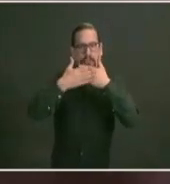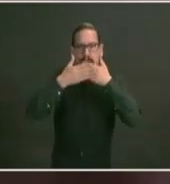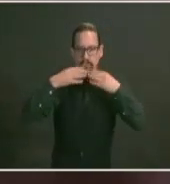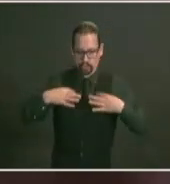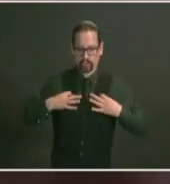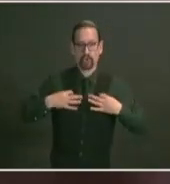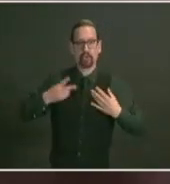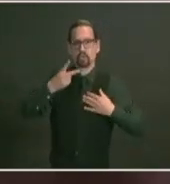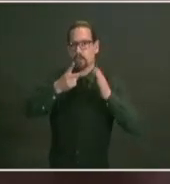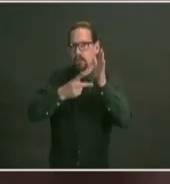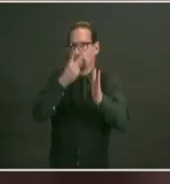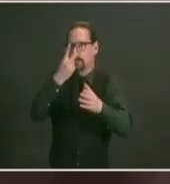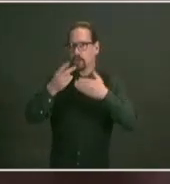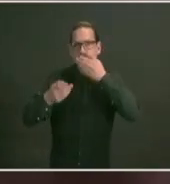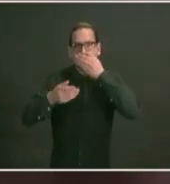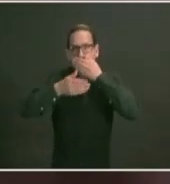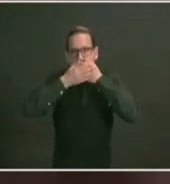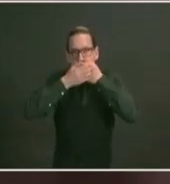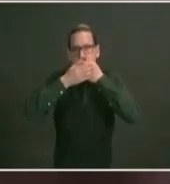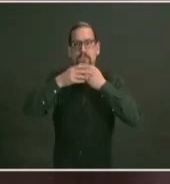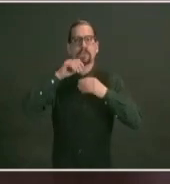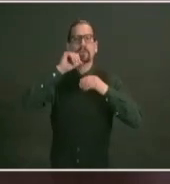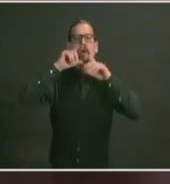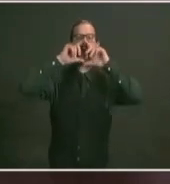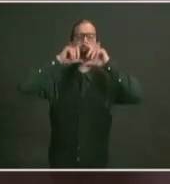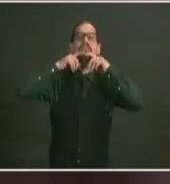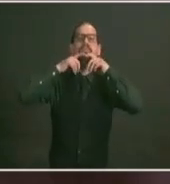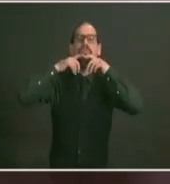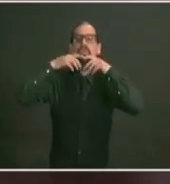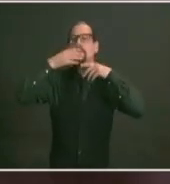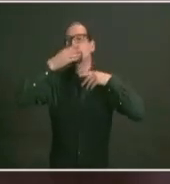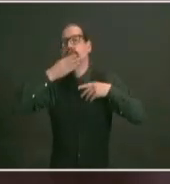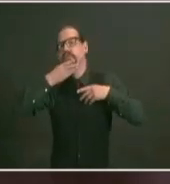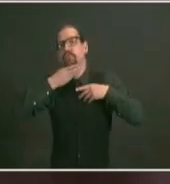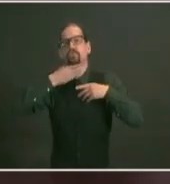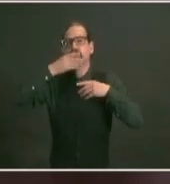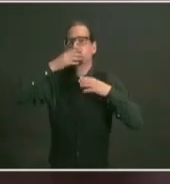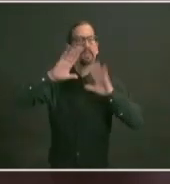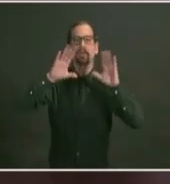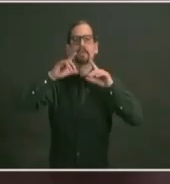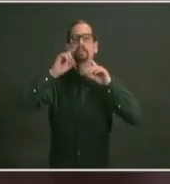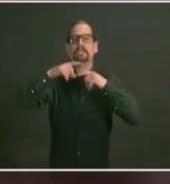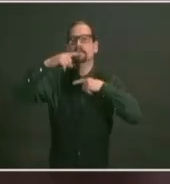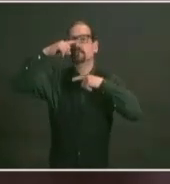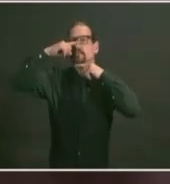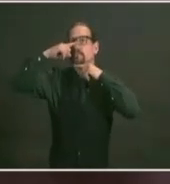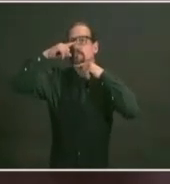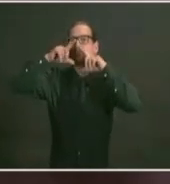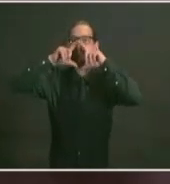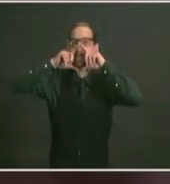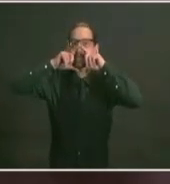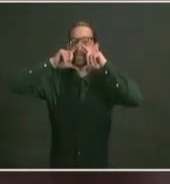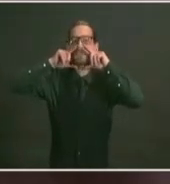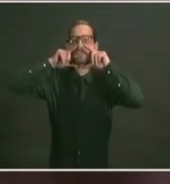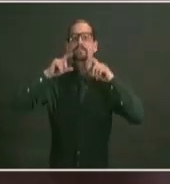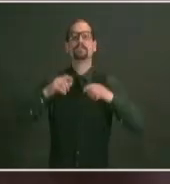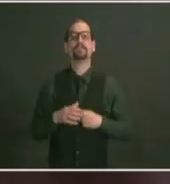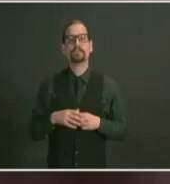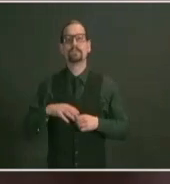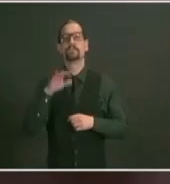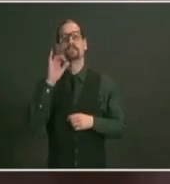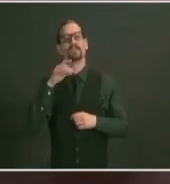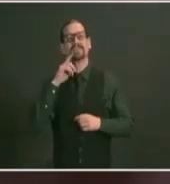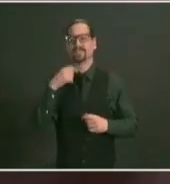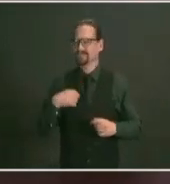what we have leading the nation with testing leading the nation with vaccination and what we've shared today making sure